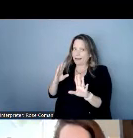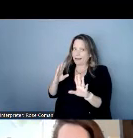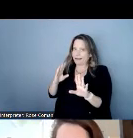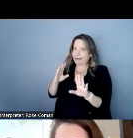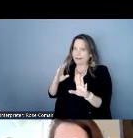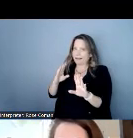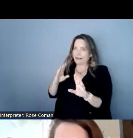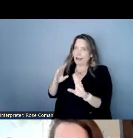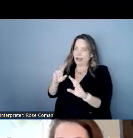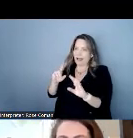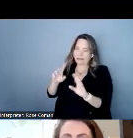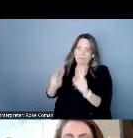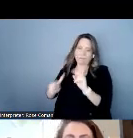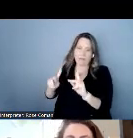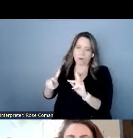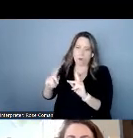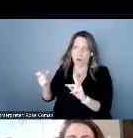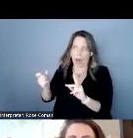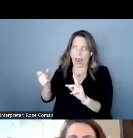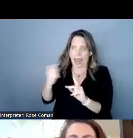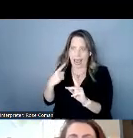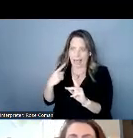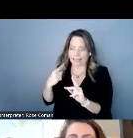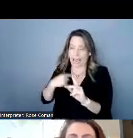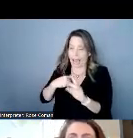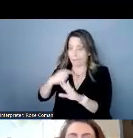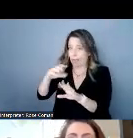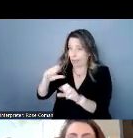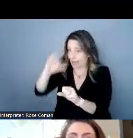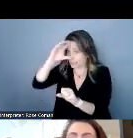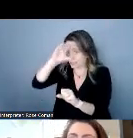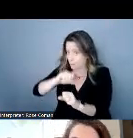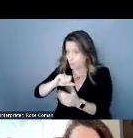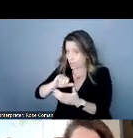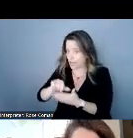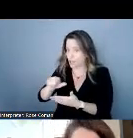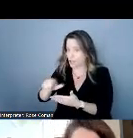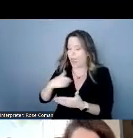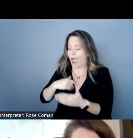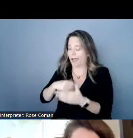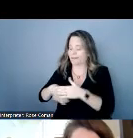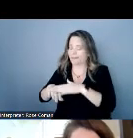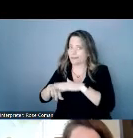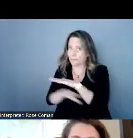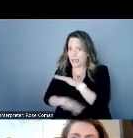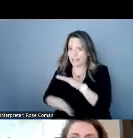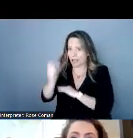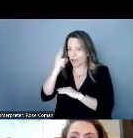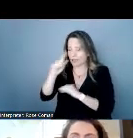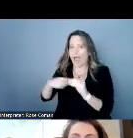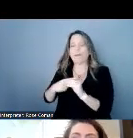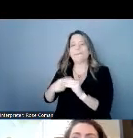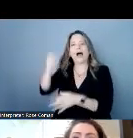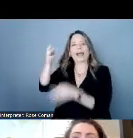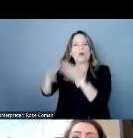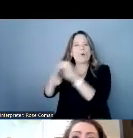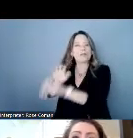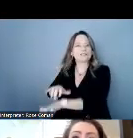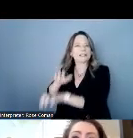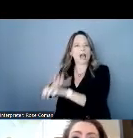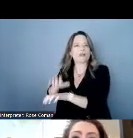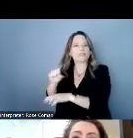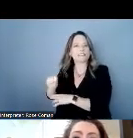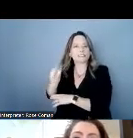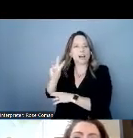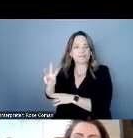questions i am making the assumption that you have a base understanding about stenography software and it's a